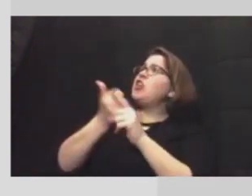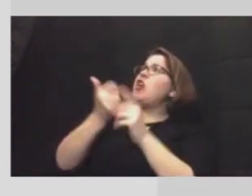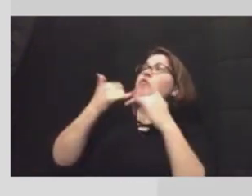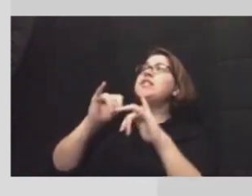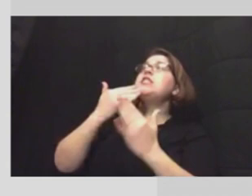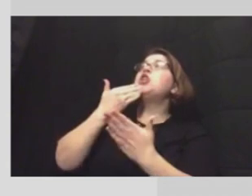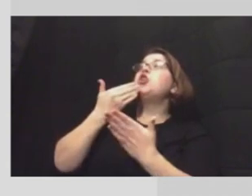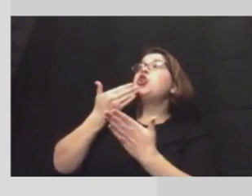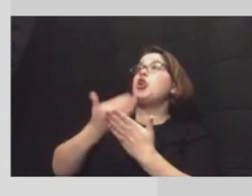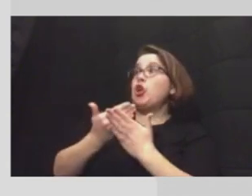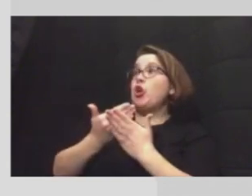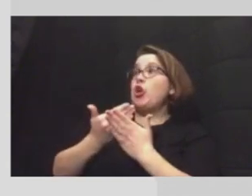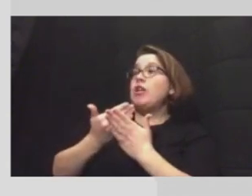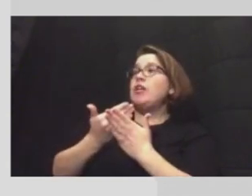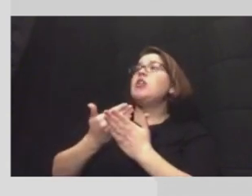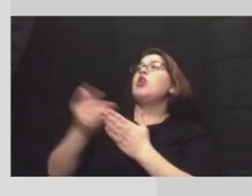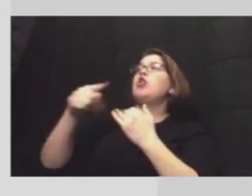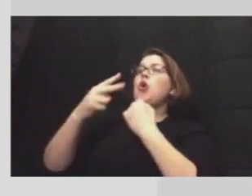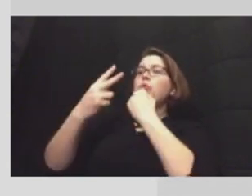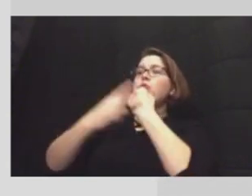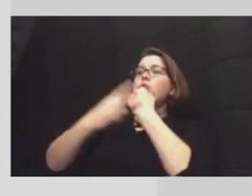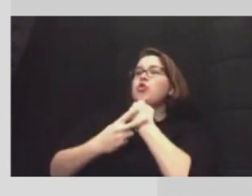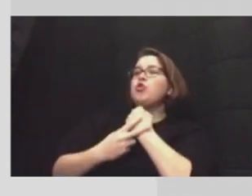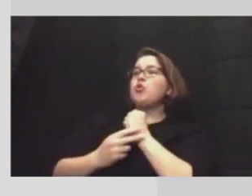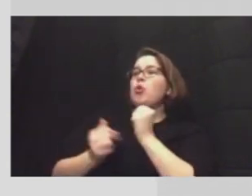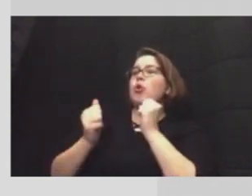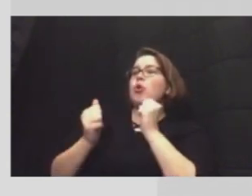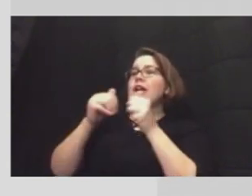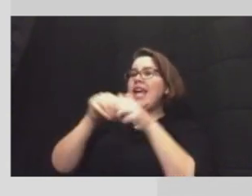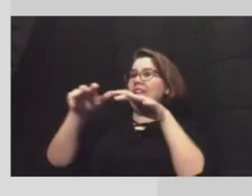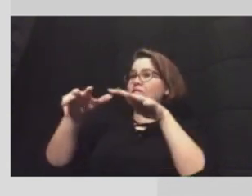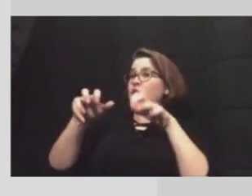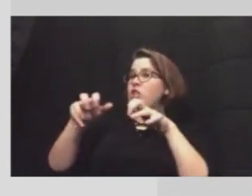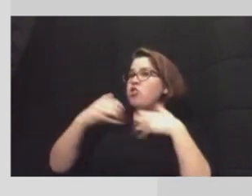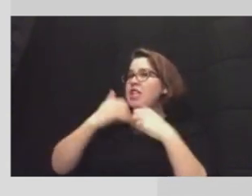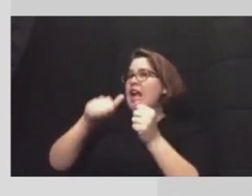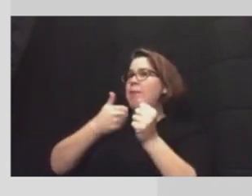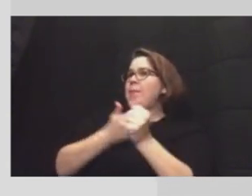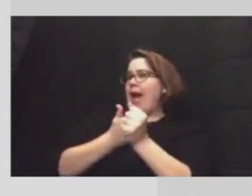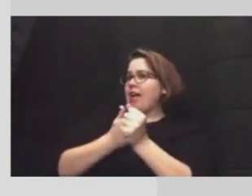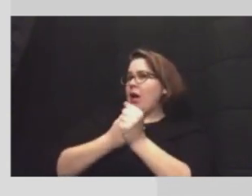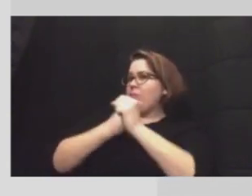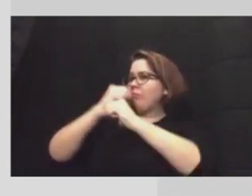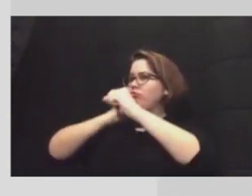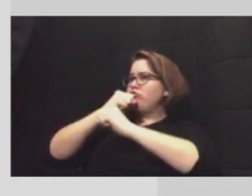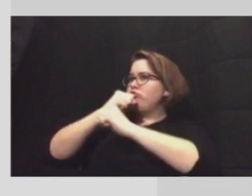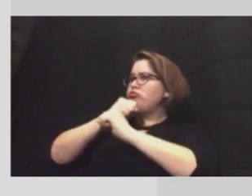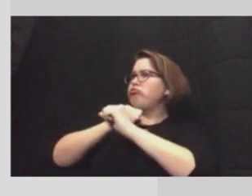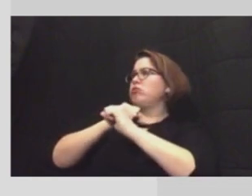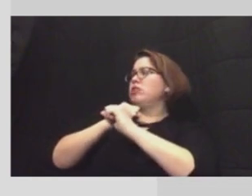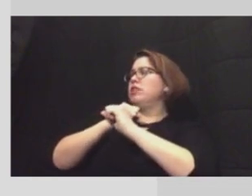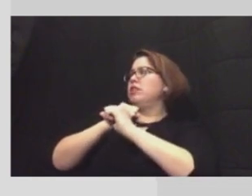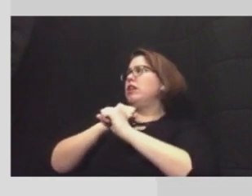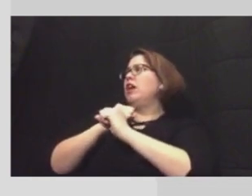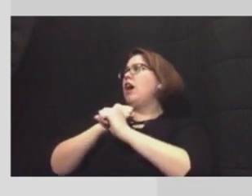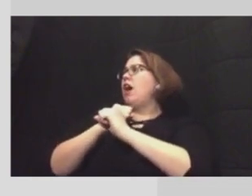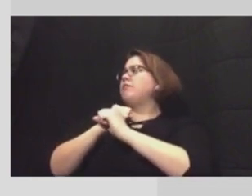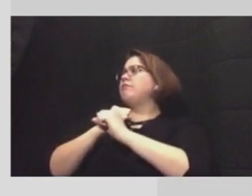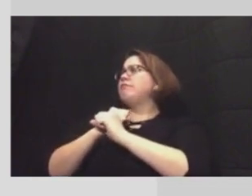have those were stored with in freezers that had backup generators um and with